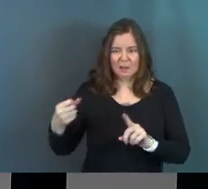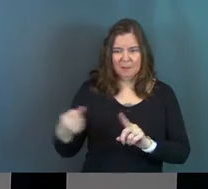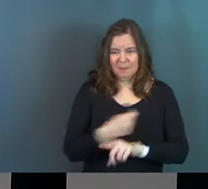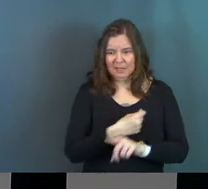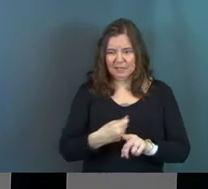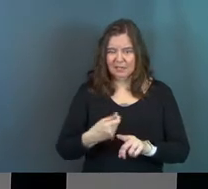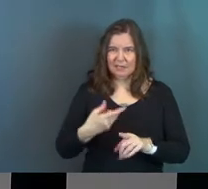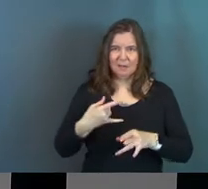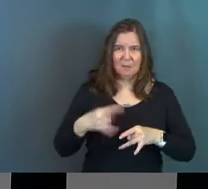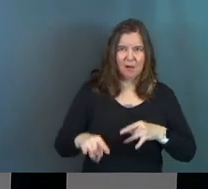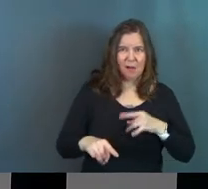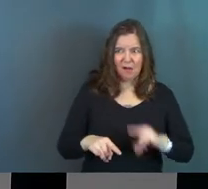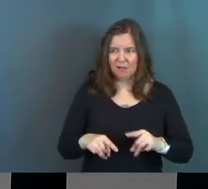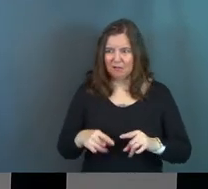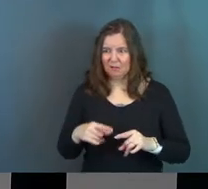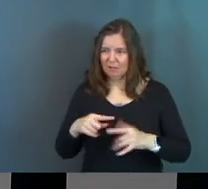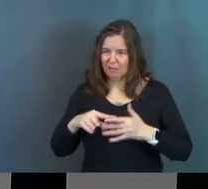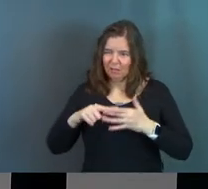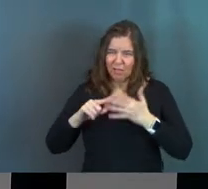tortured and mocked?